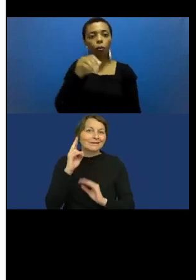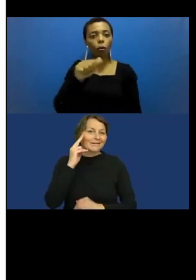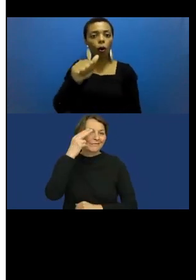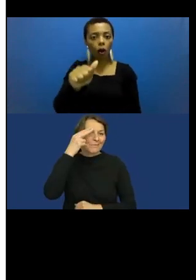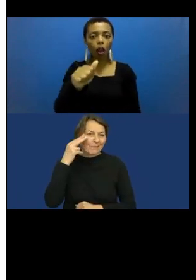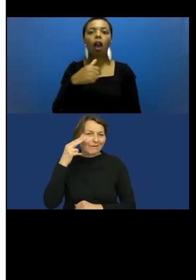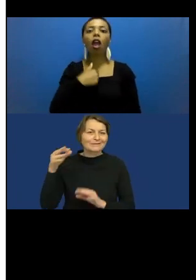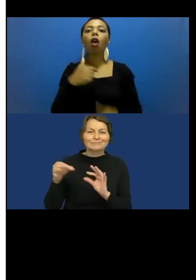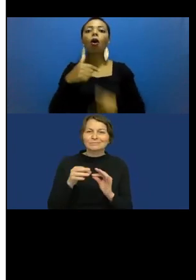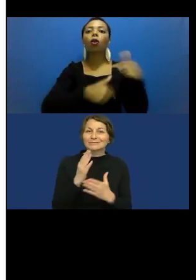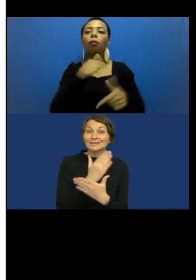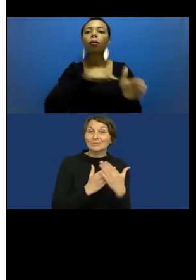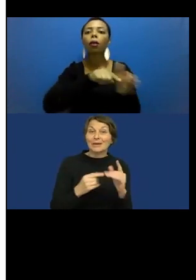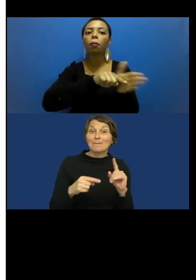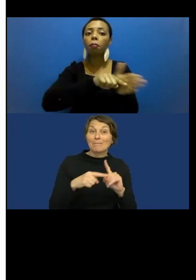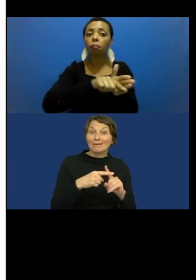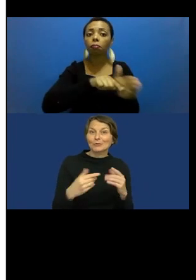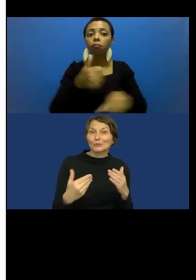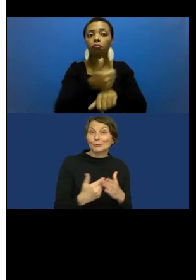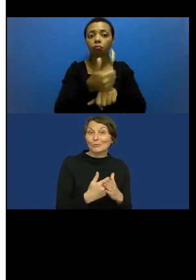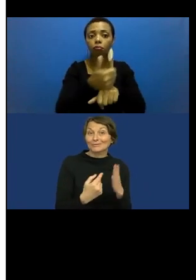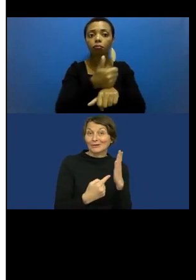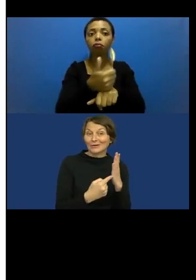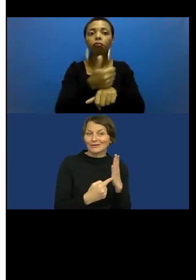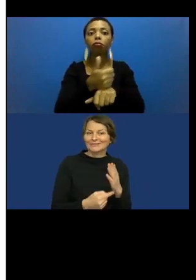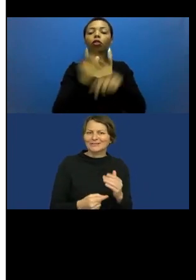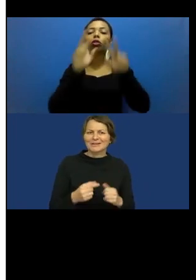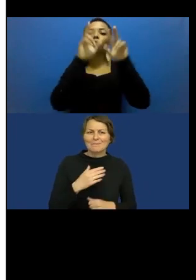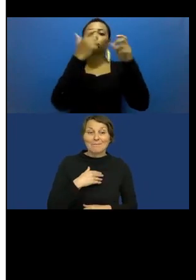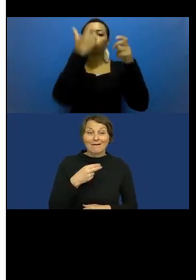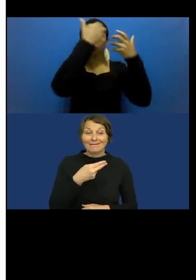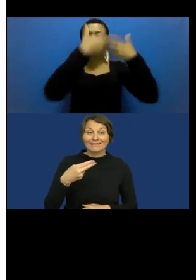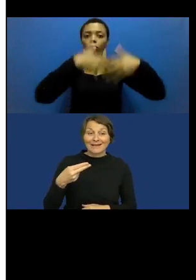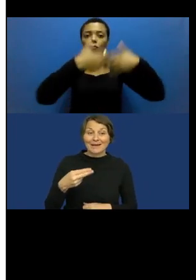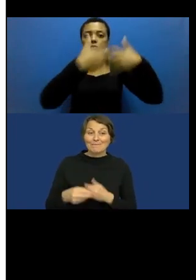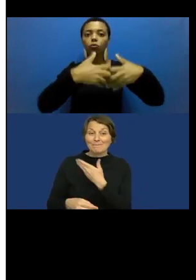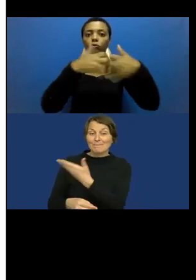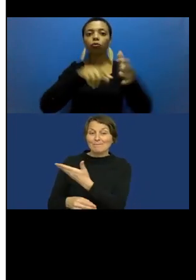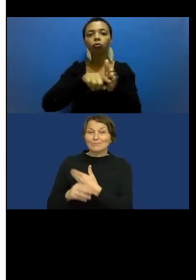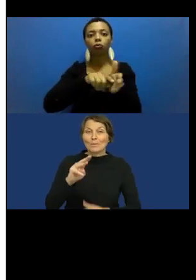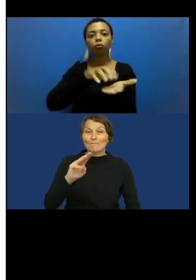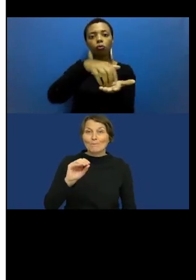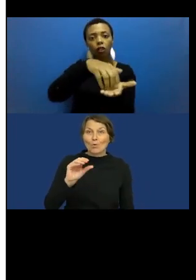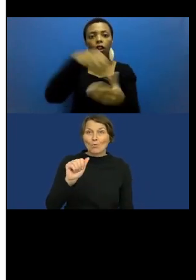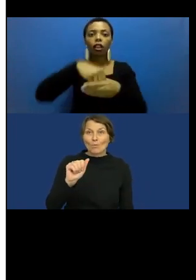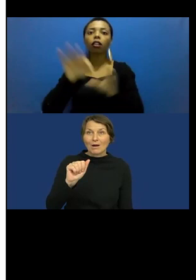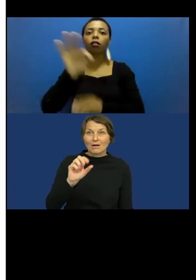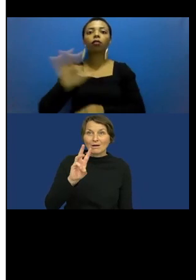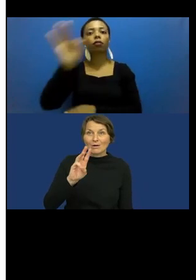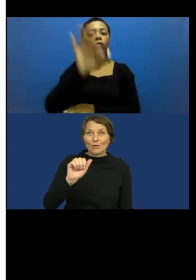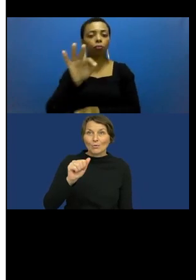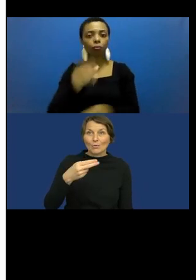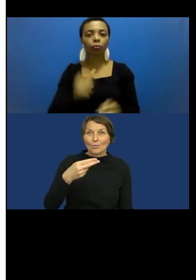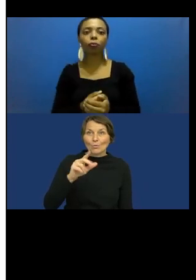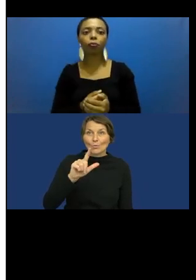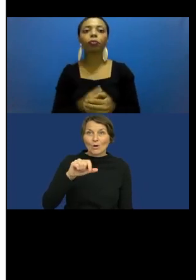researcher at the audiological research center, Örbro University. I also work